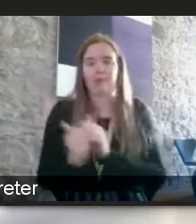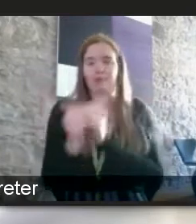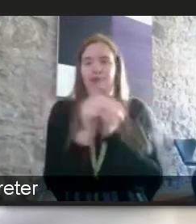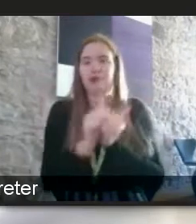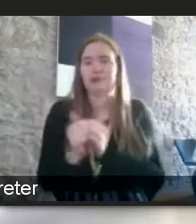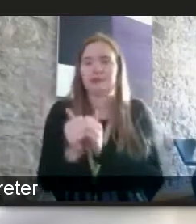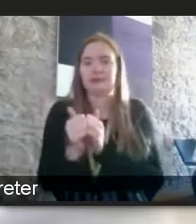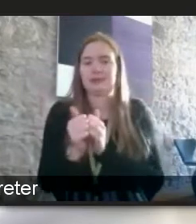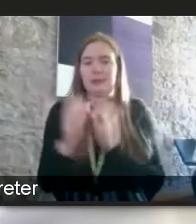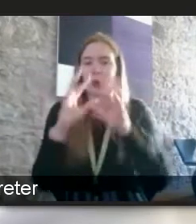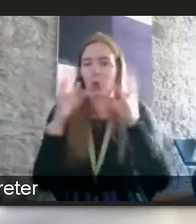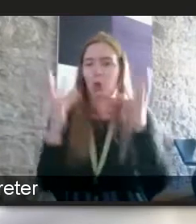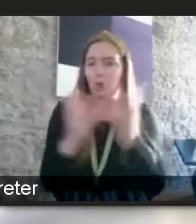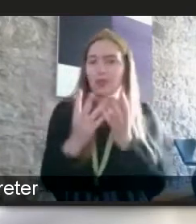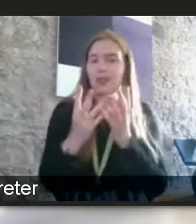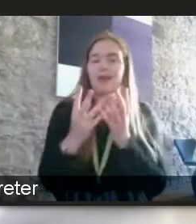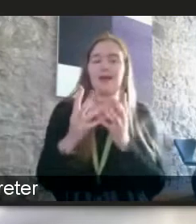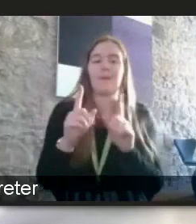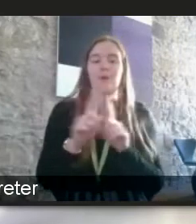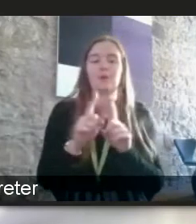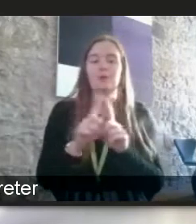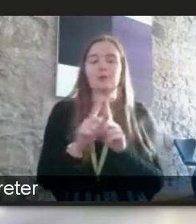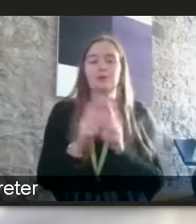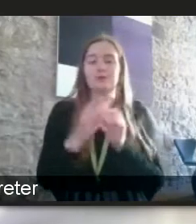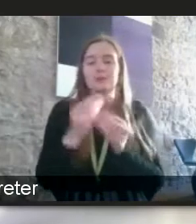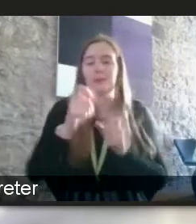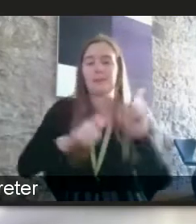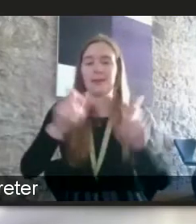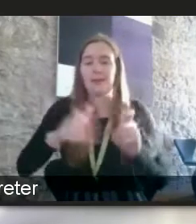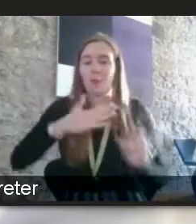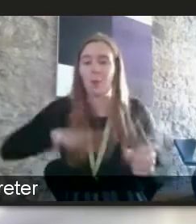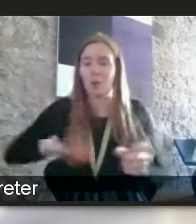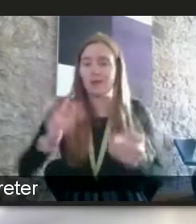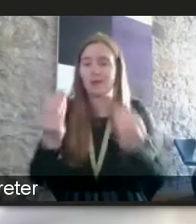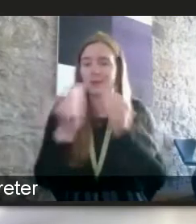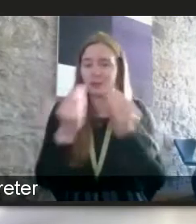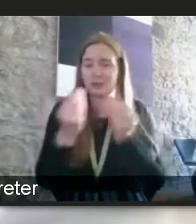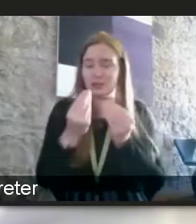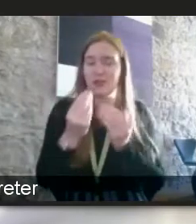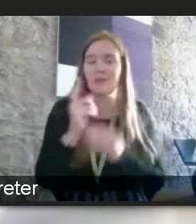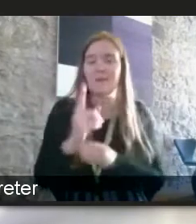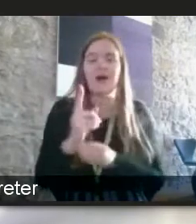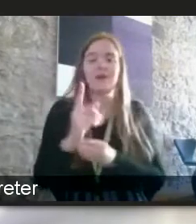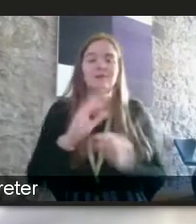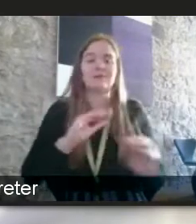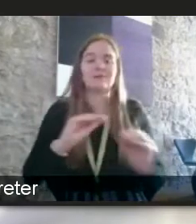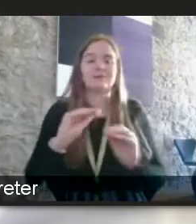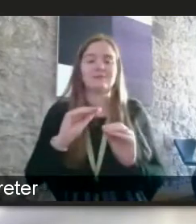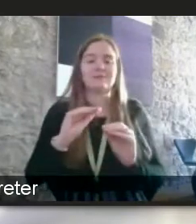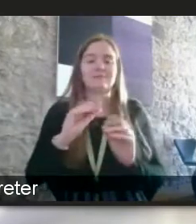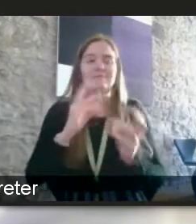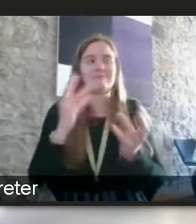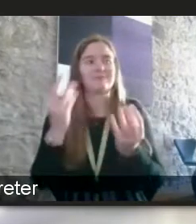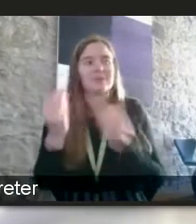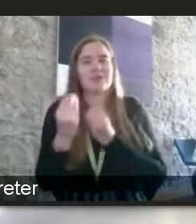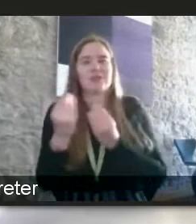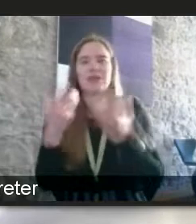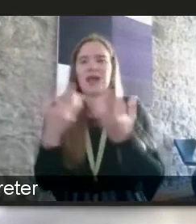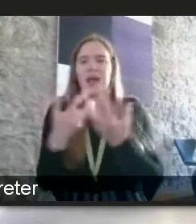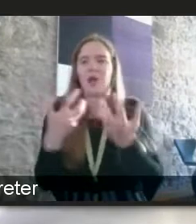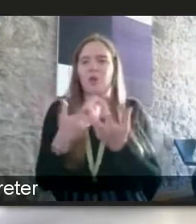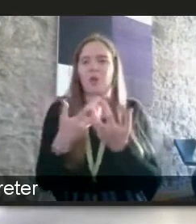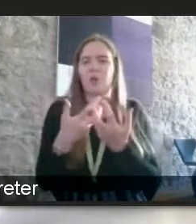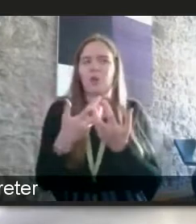broadly globally in some cases people do want education where is the education and you know how can we then